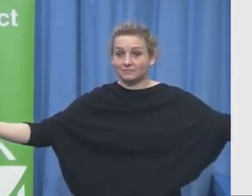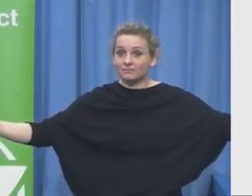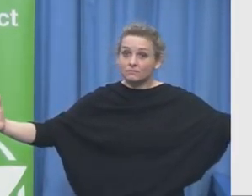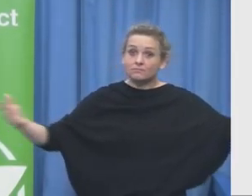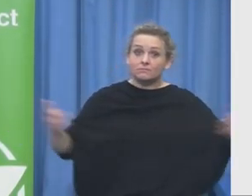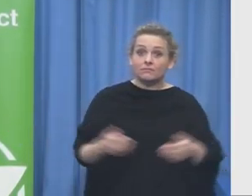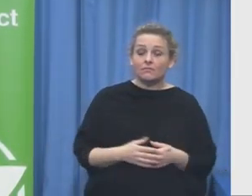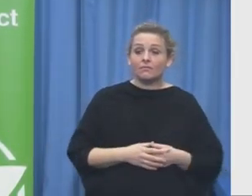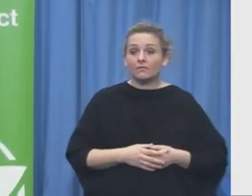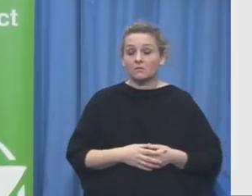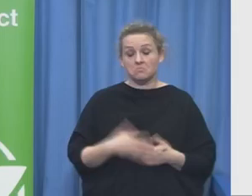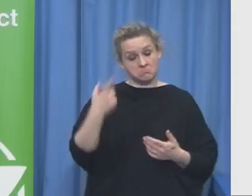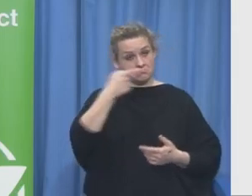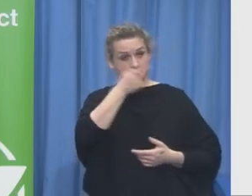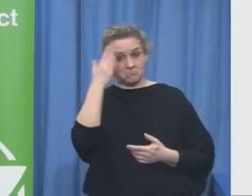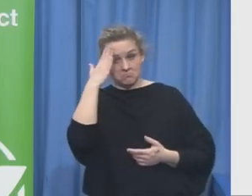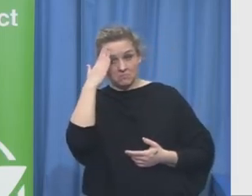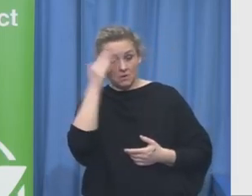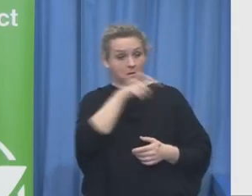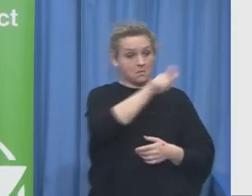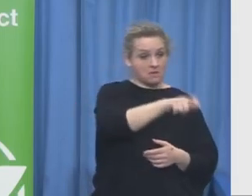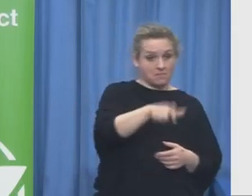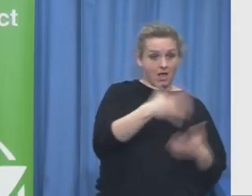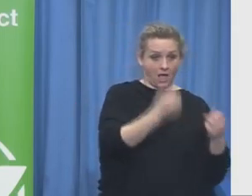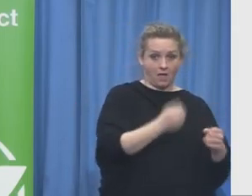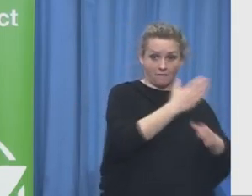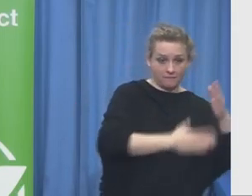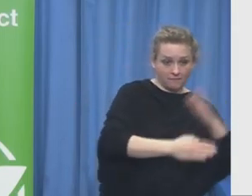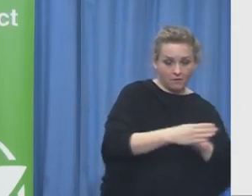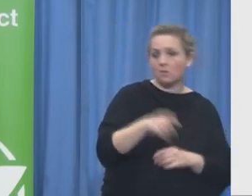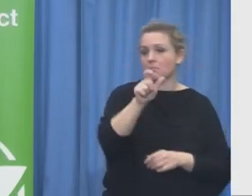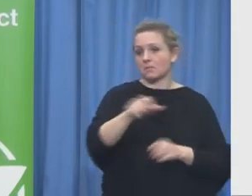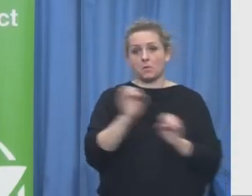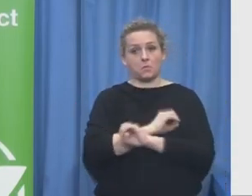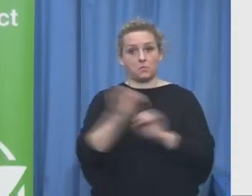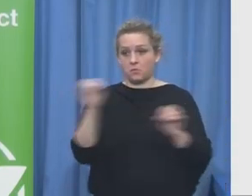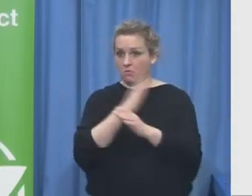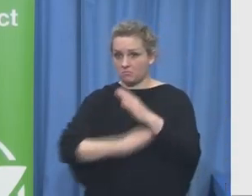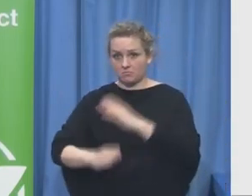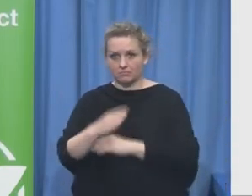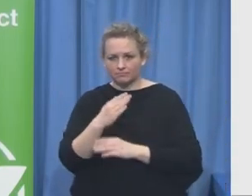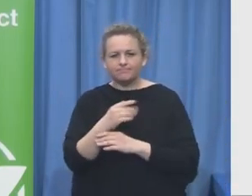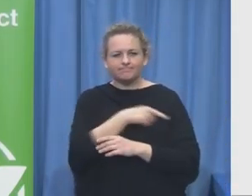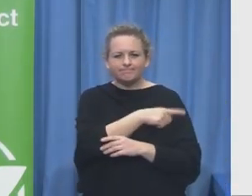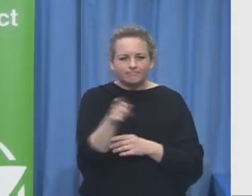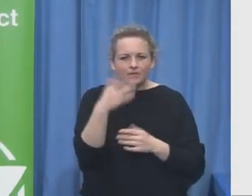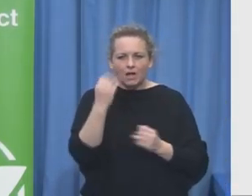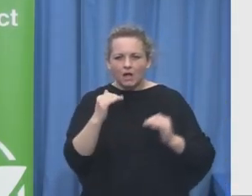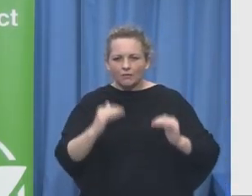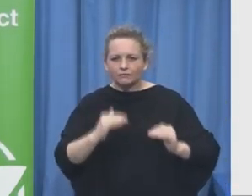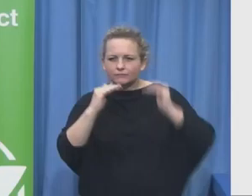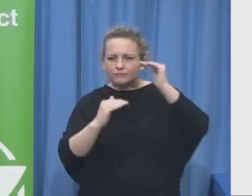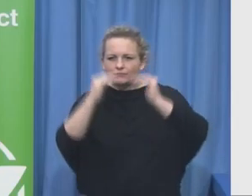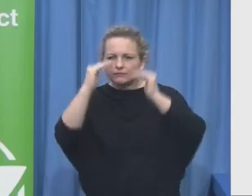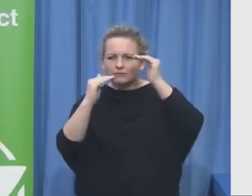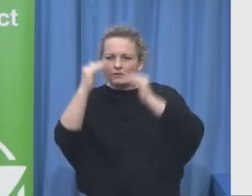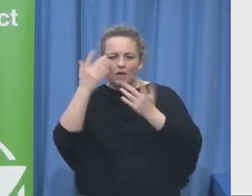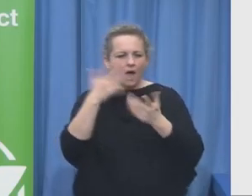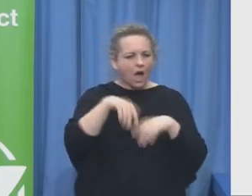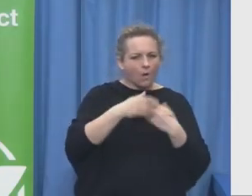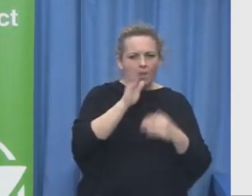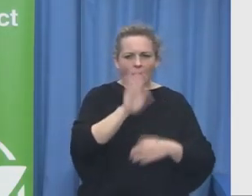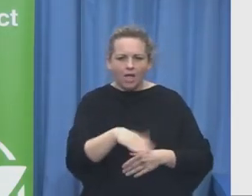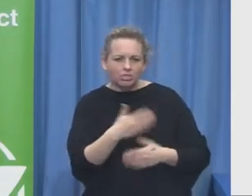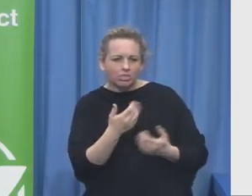we have the society in large we want to have the ecosystems so as you said before you change one person life